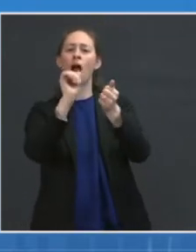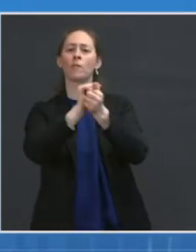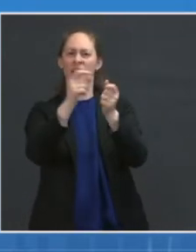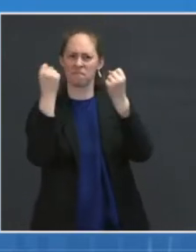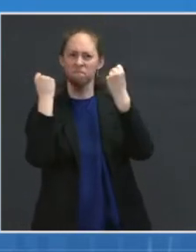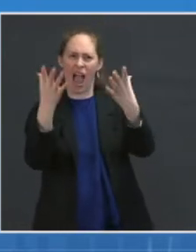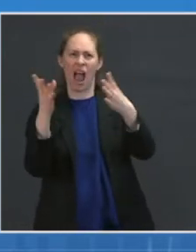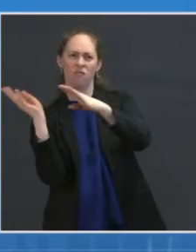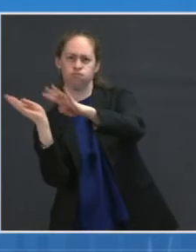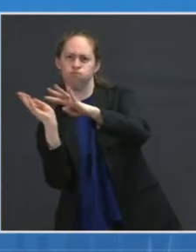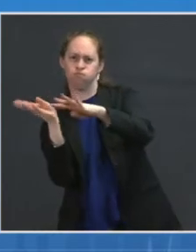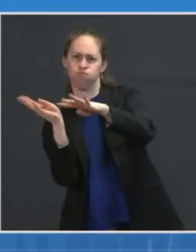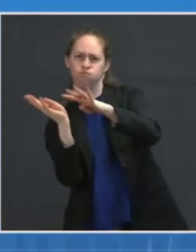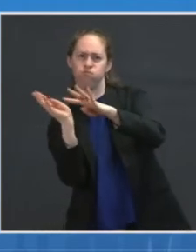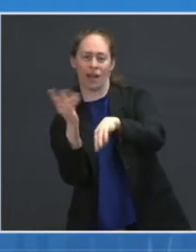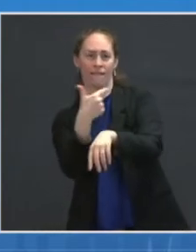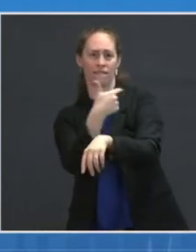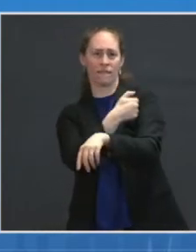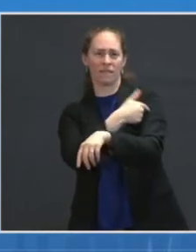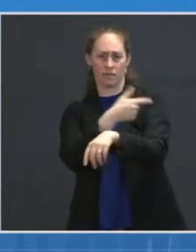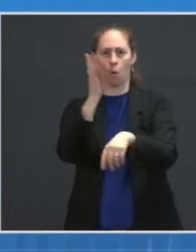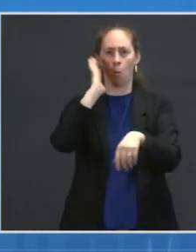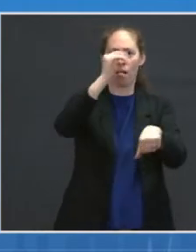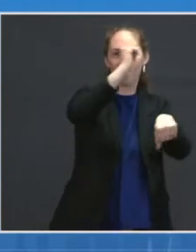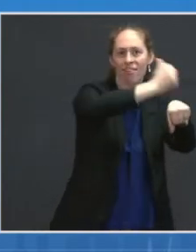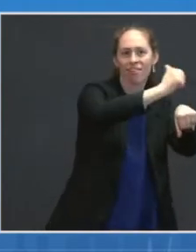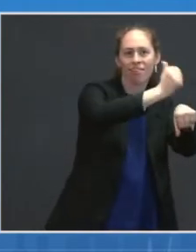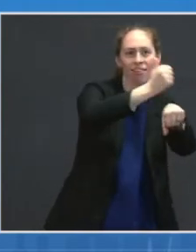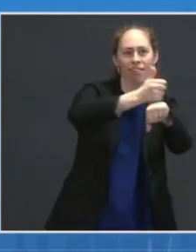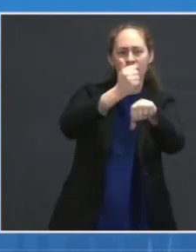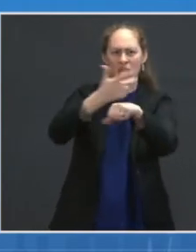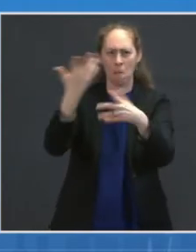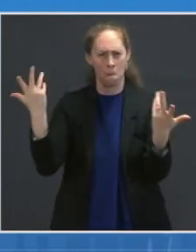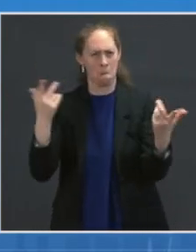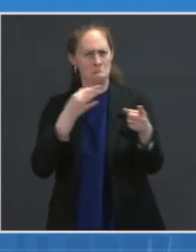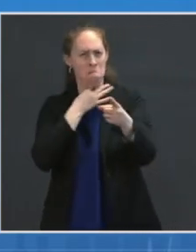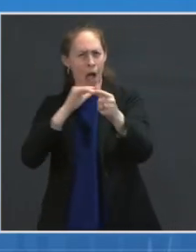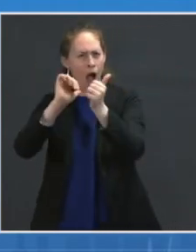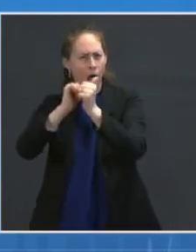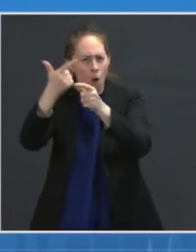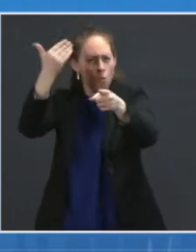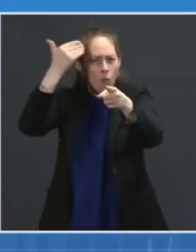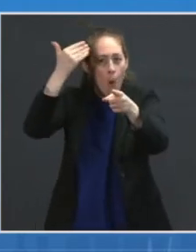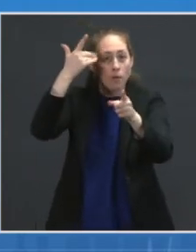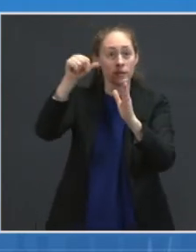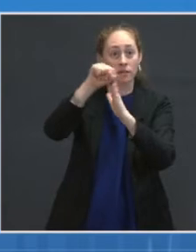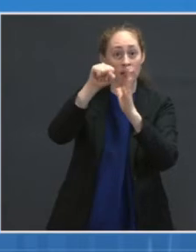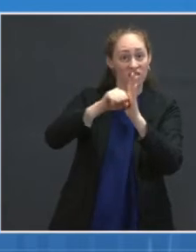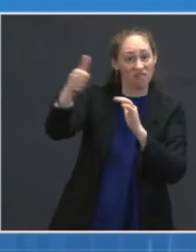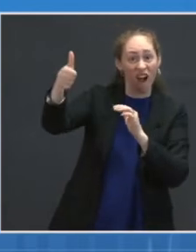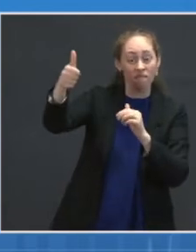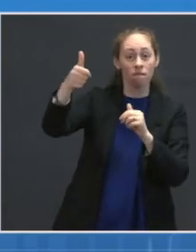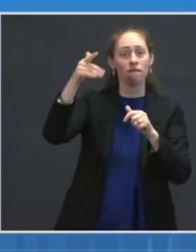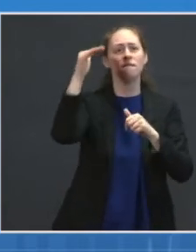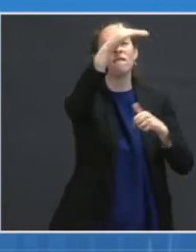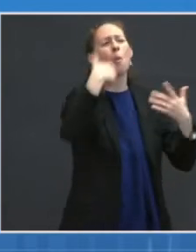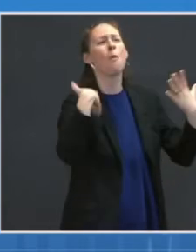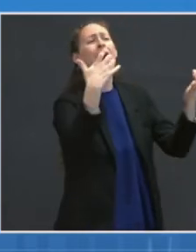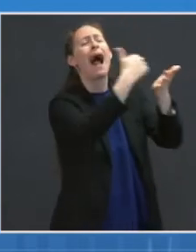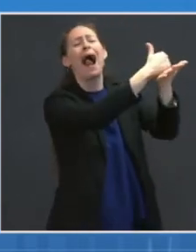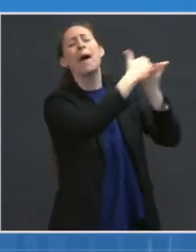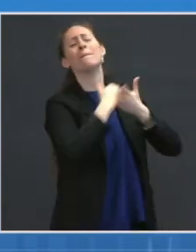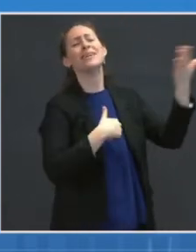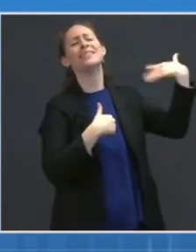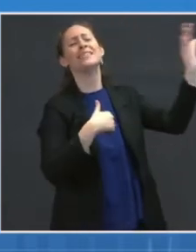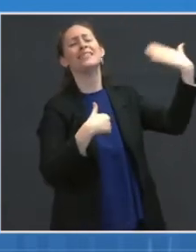deciding where to do them and setting them up. How much of this is states coming to you and saying, okay, you know, we need help with this place or that place. Can you come